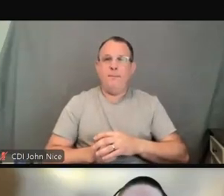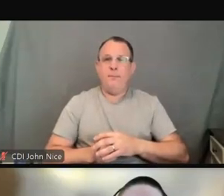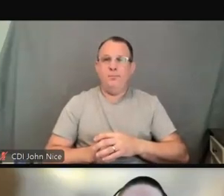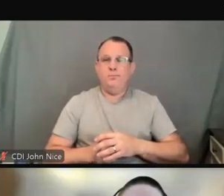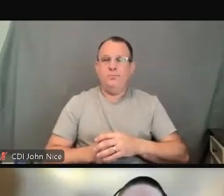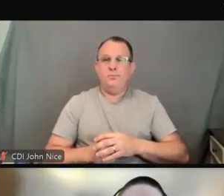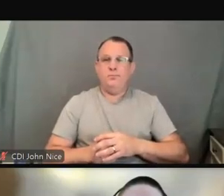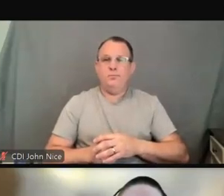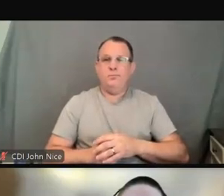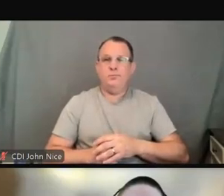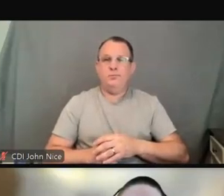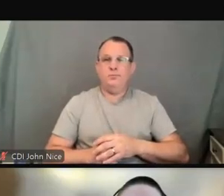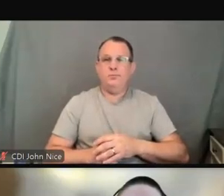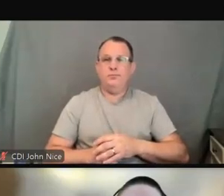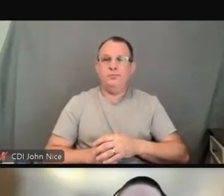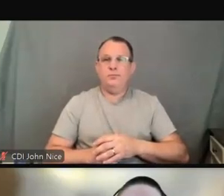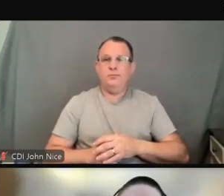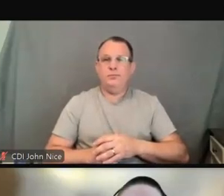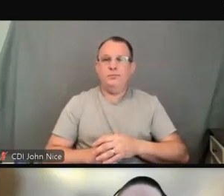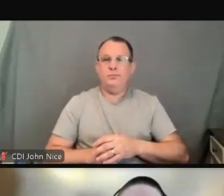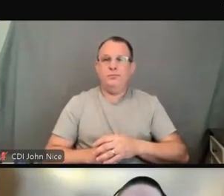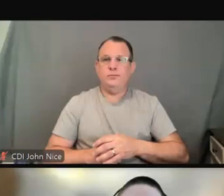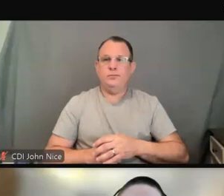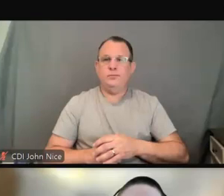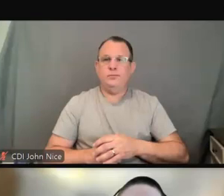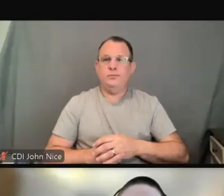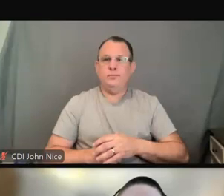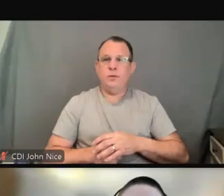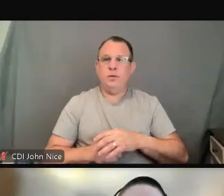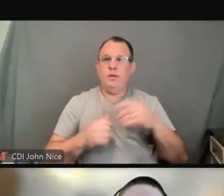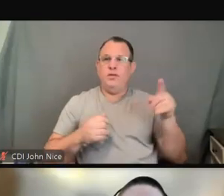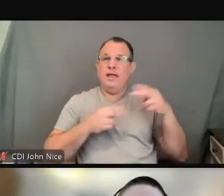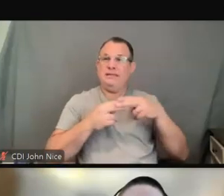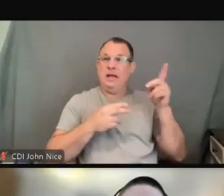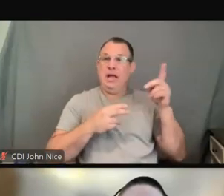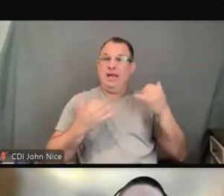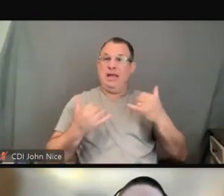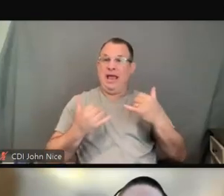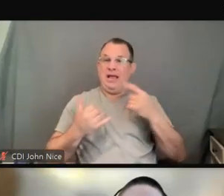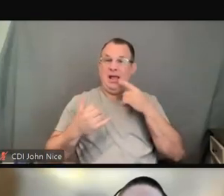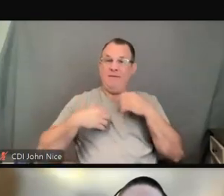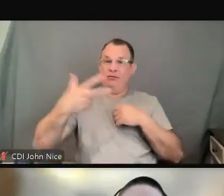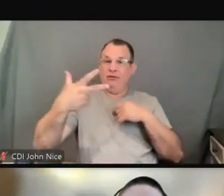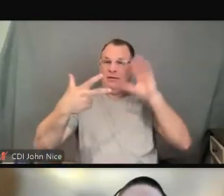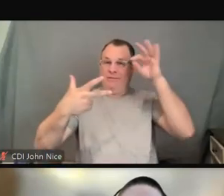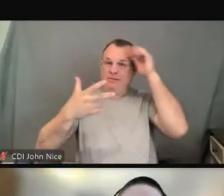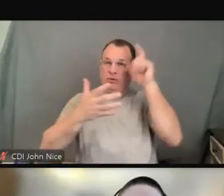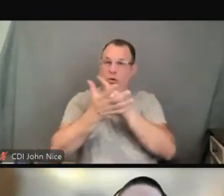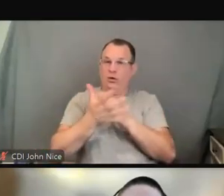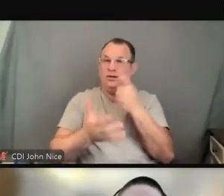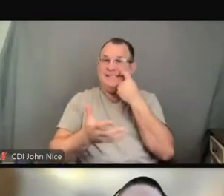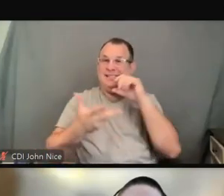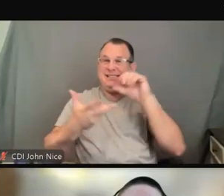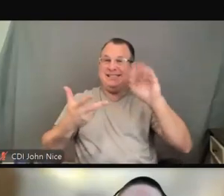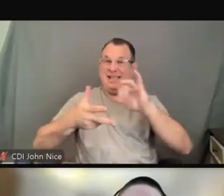On this slide, we are talking a little bit more about how the three federal laws that we just looked at all require